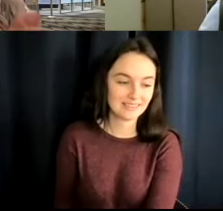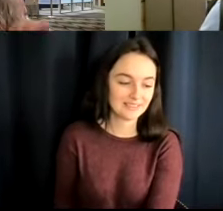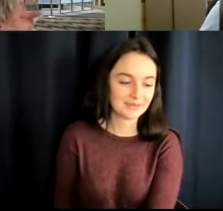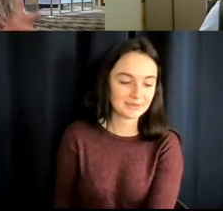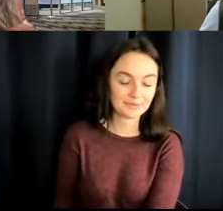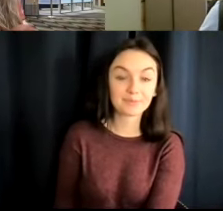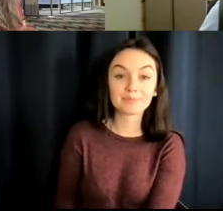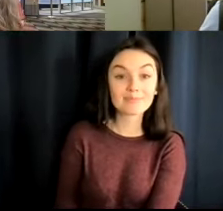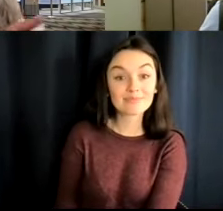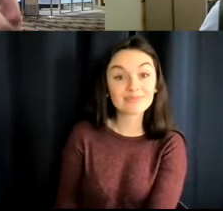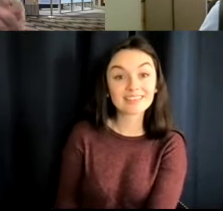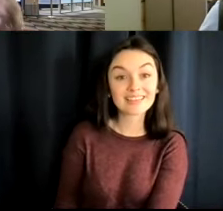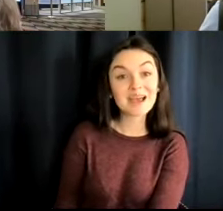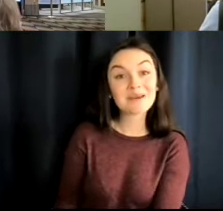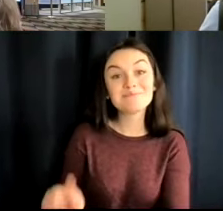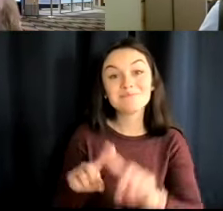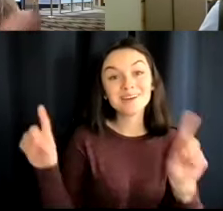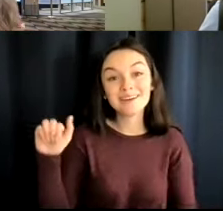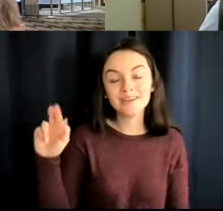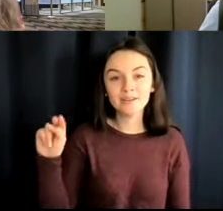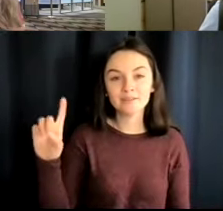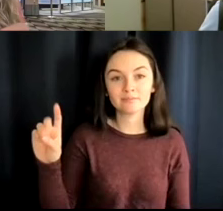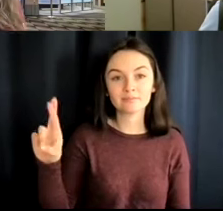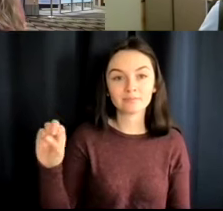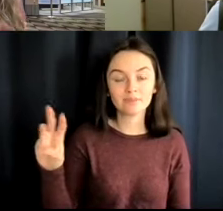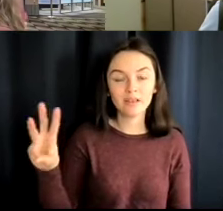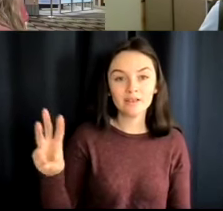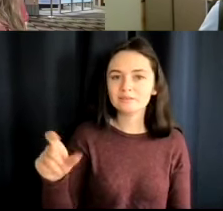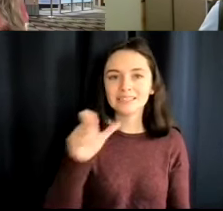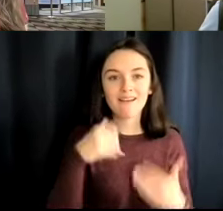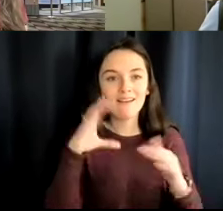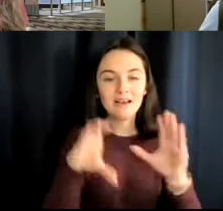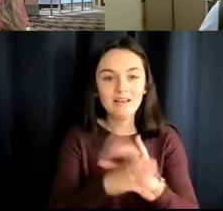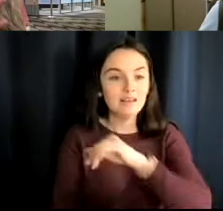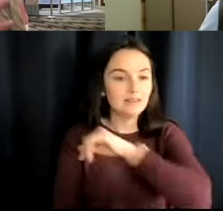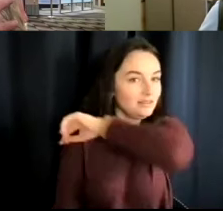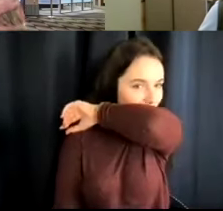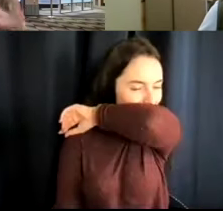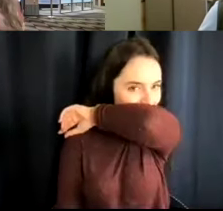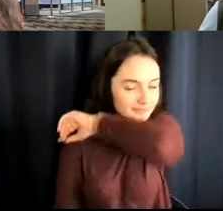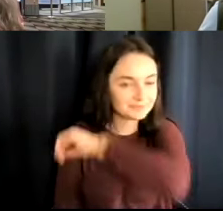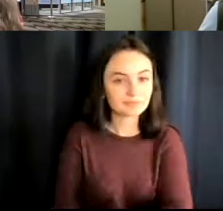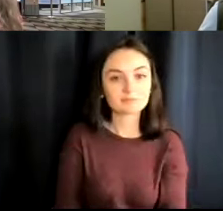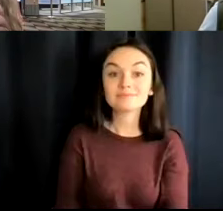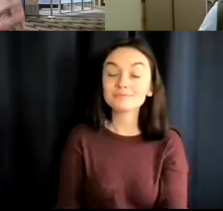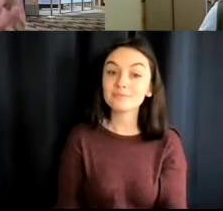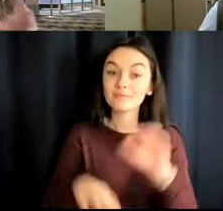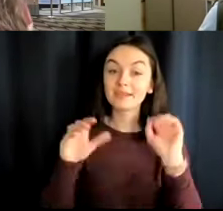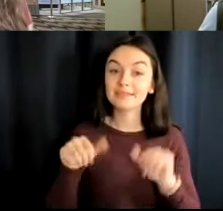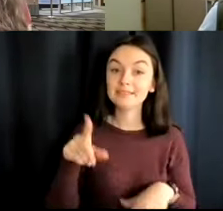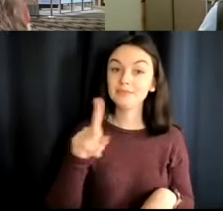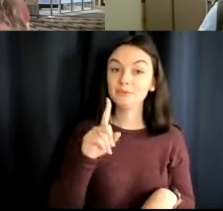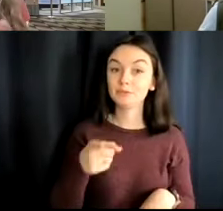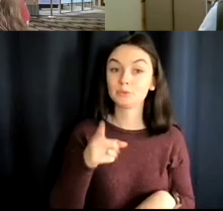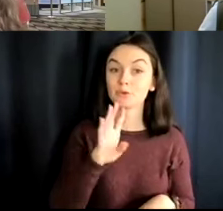But, Mr. Andrew, we did not get a picture of this. Can you talk a little bit about how the airport has its own